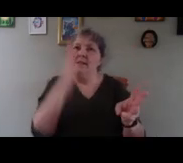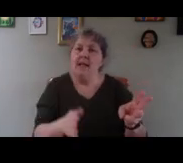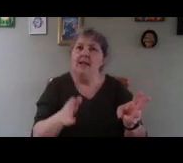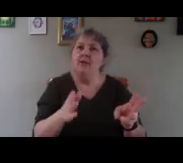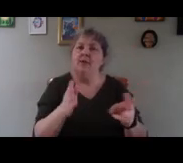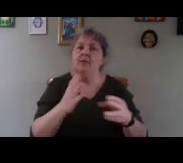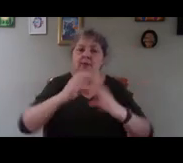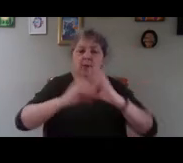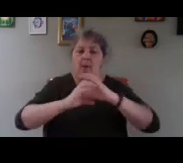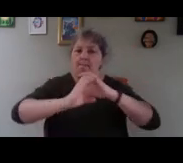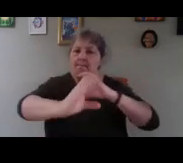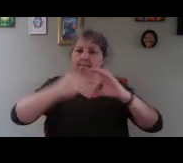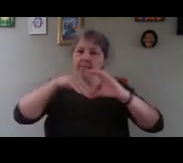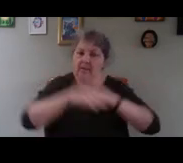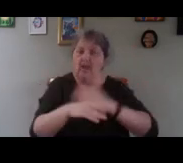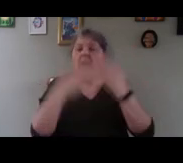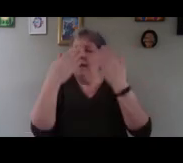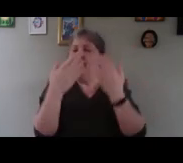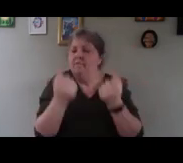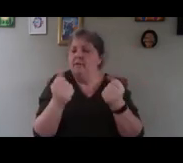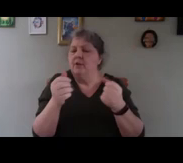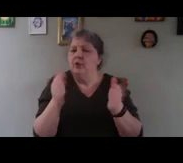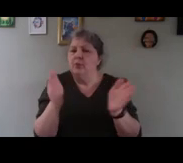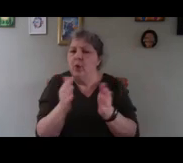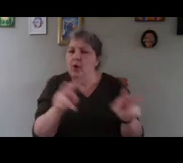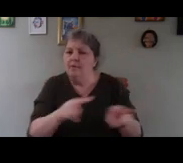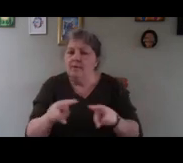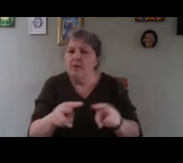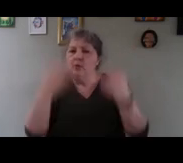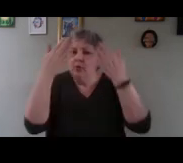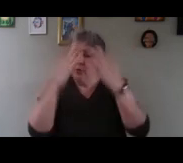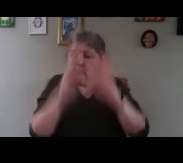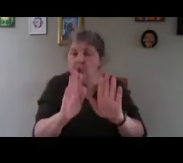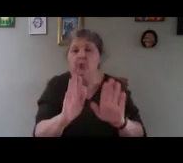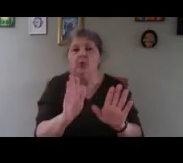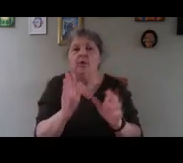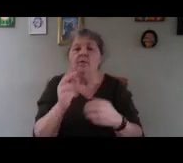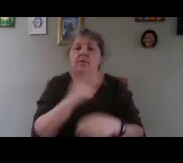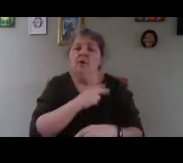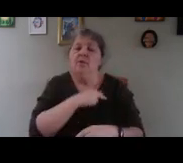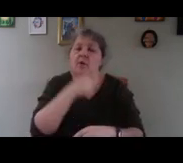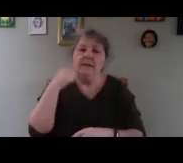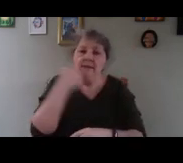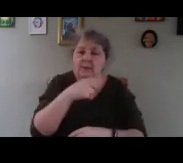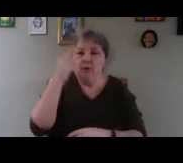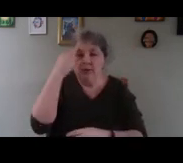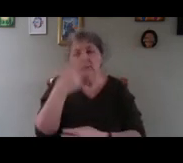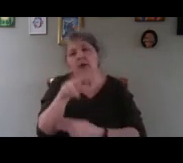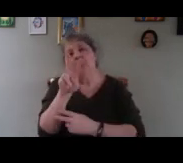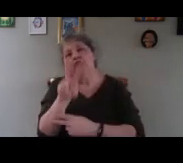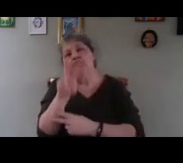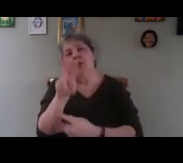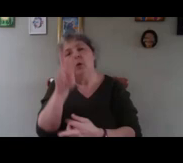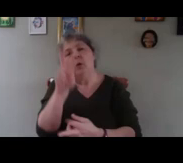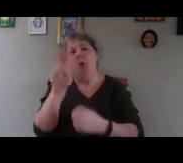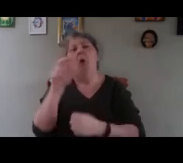that with a video. I have a small video. It's very easy to understand why I do it. And again, it could